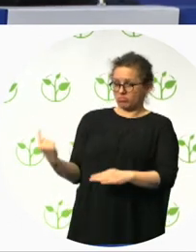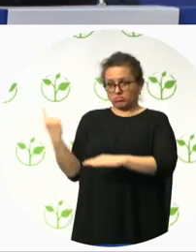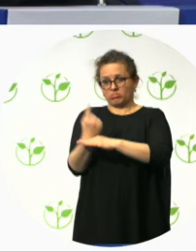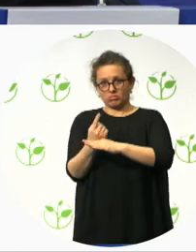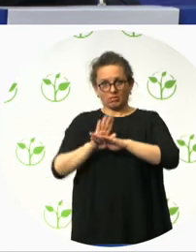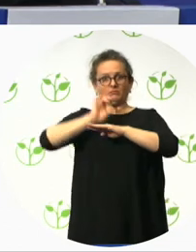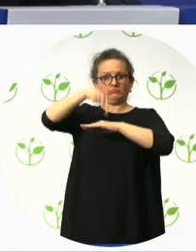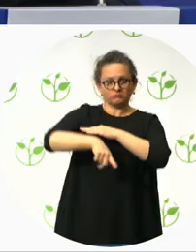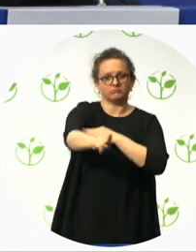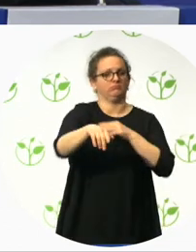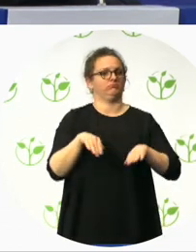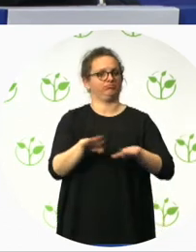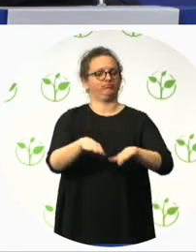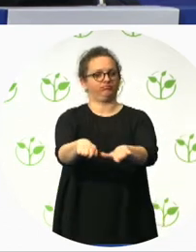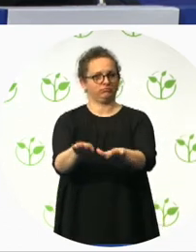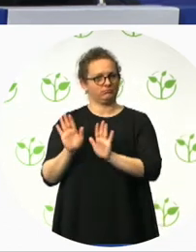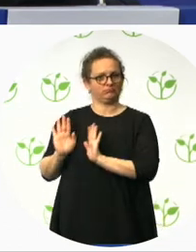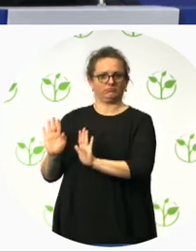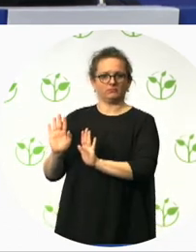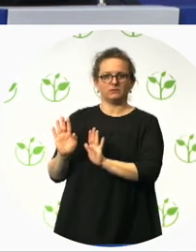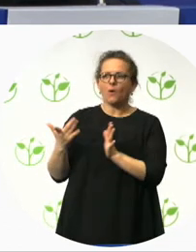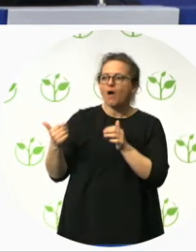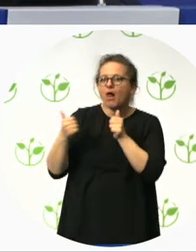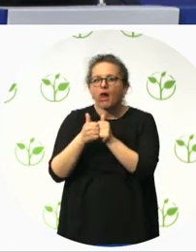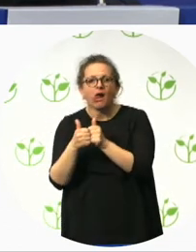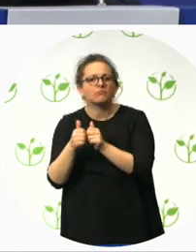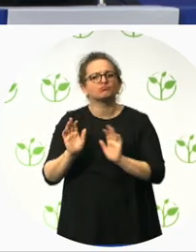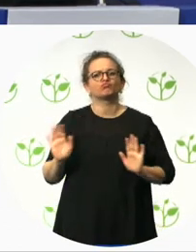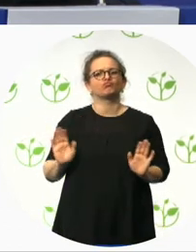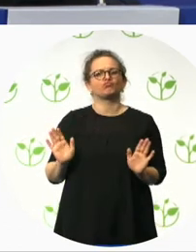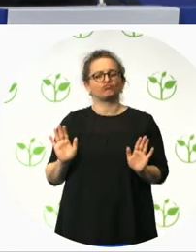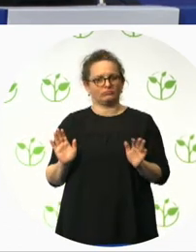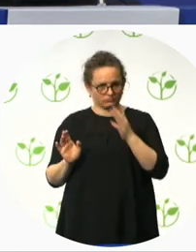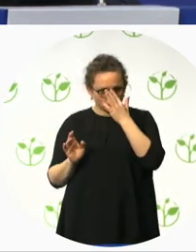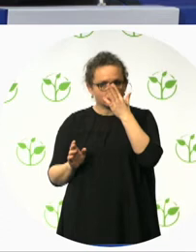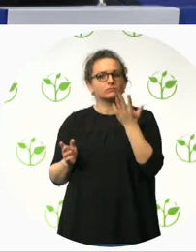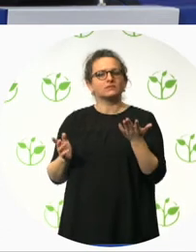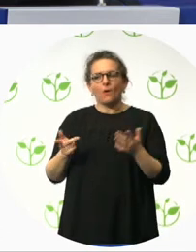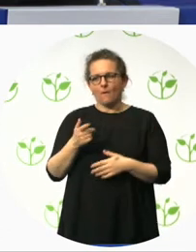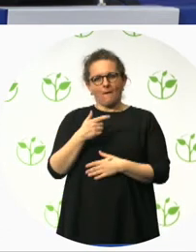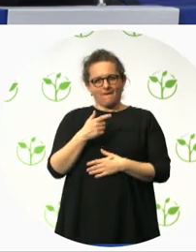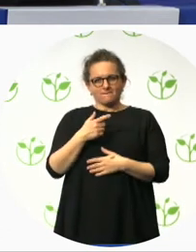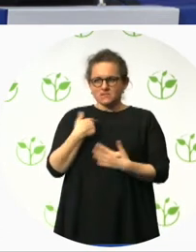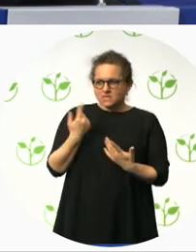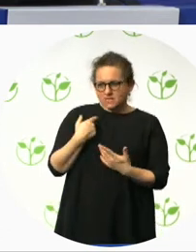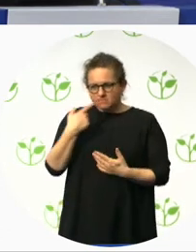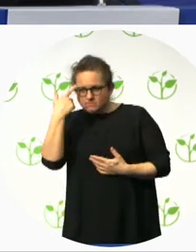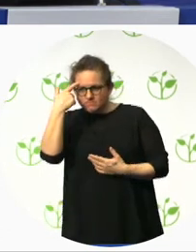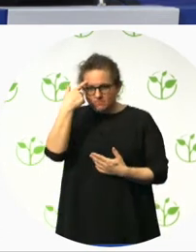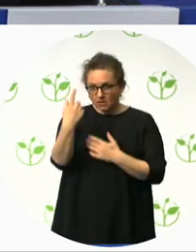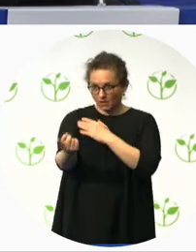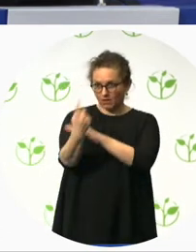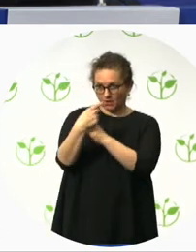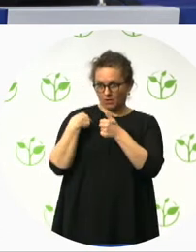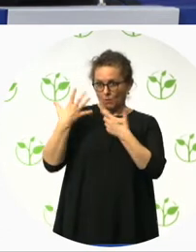certainly you need to be committed and proactive. And I know that's not always the case, but certainly in our, in our case we do. integrate the requirements right at the very